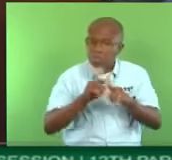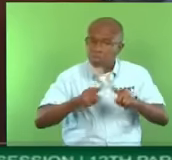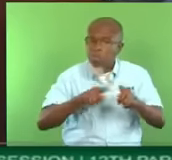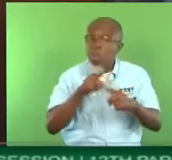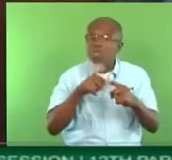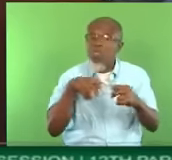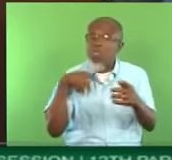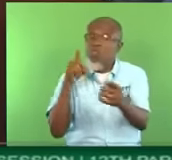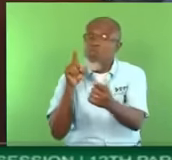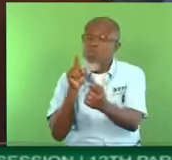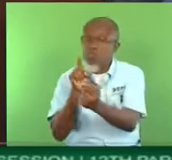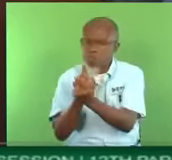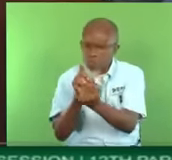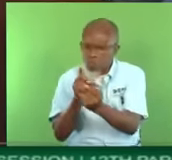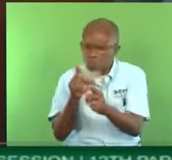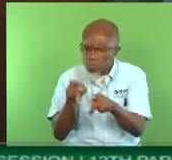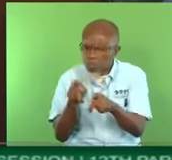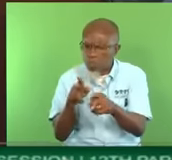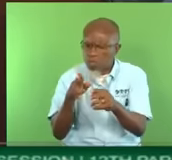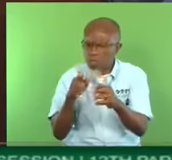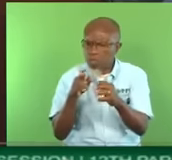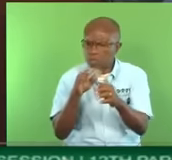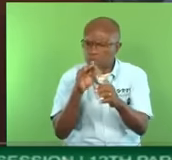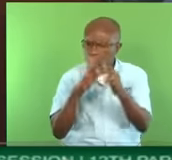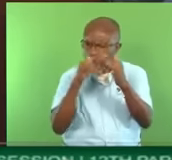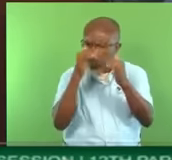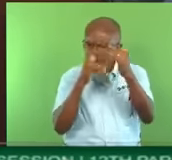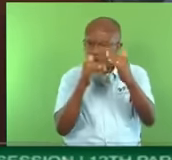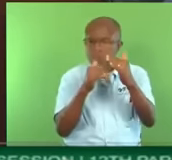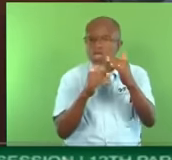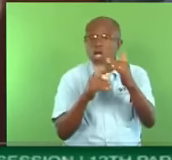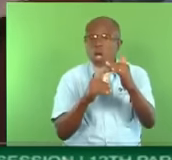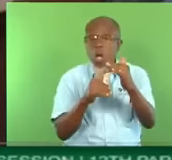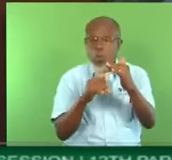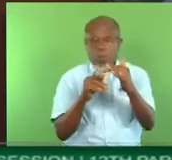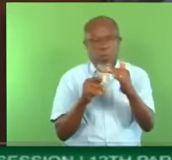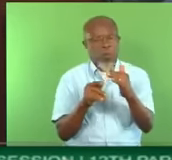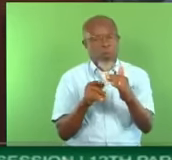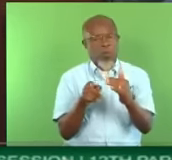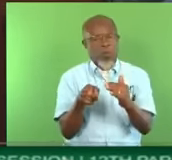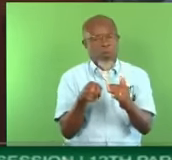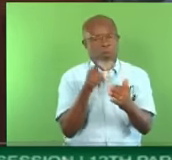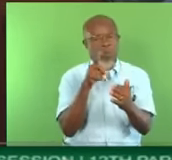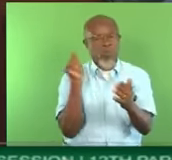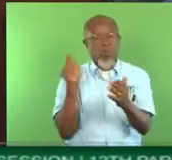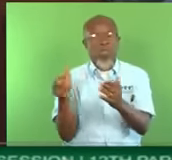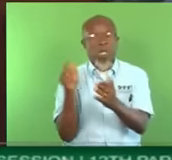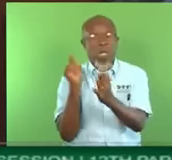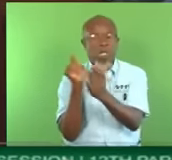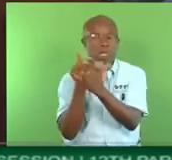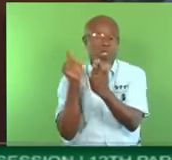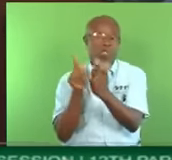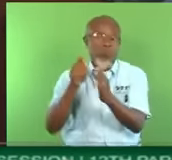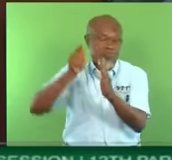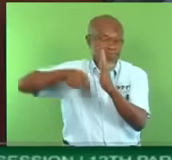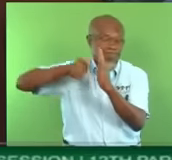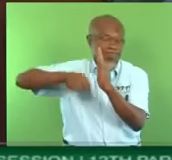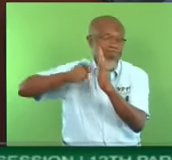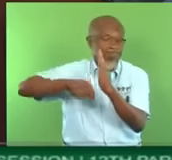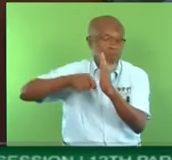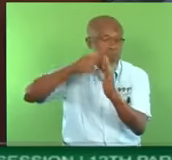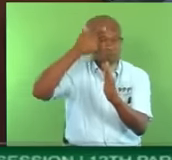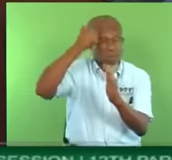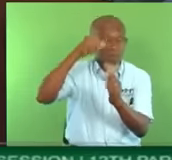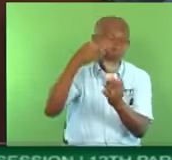them in court to tie them up for money. And then stop all the projects. They stop all the projects. Put people in civil court over money